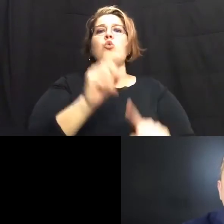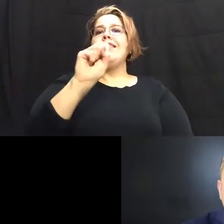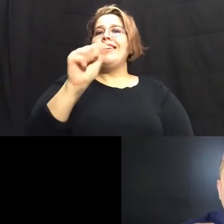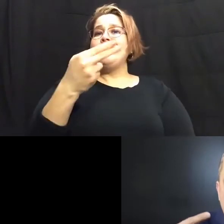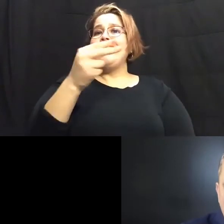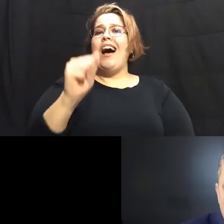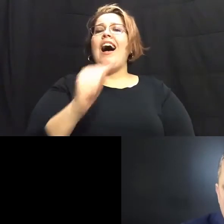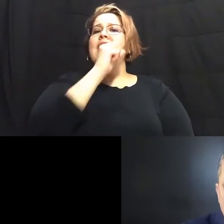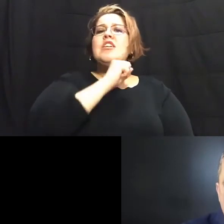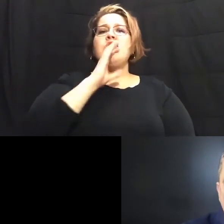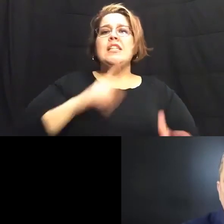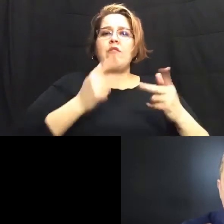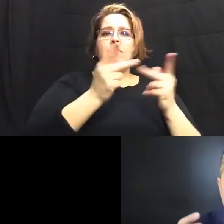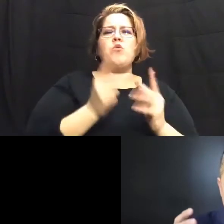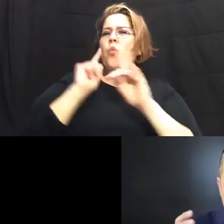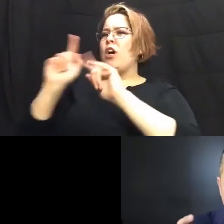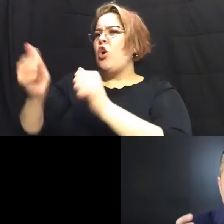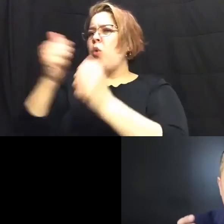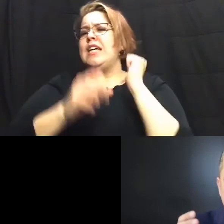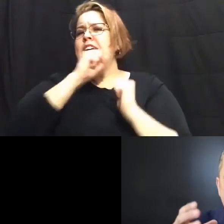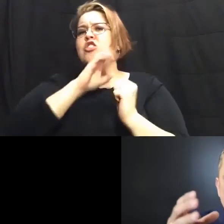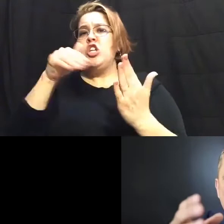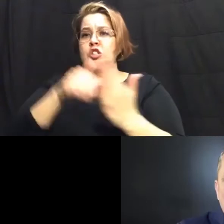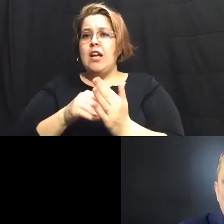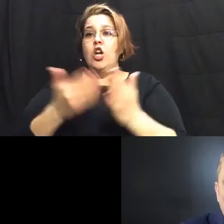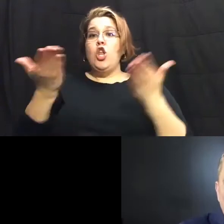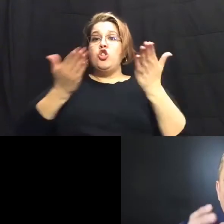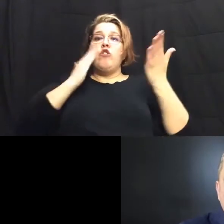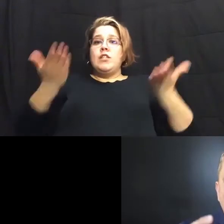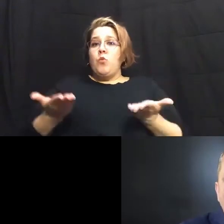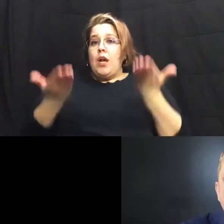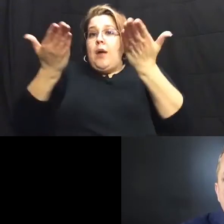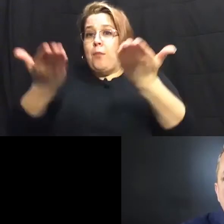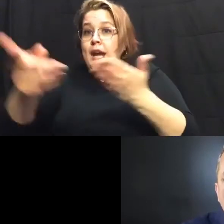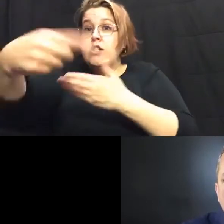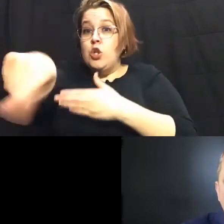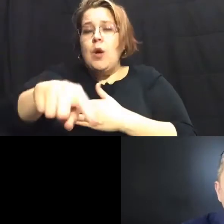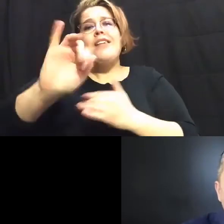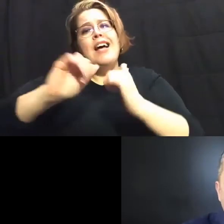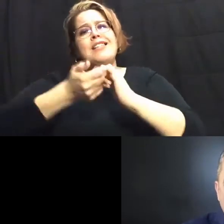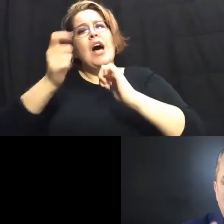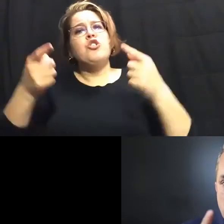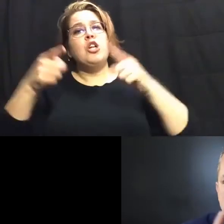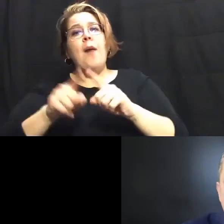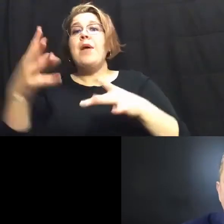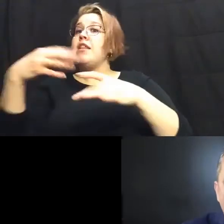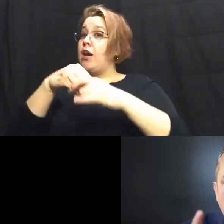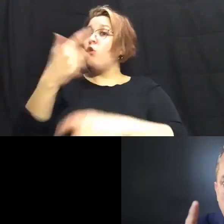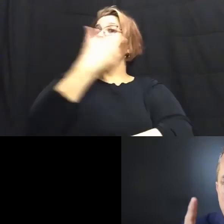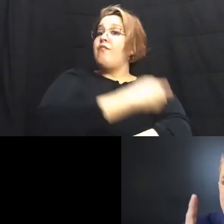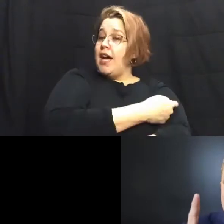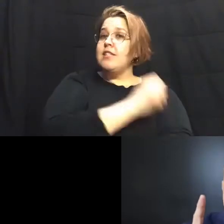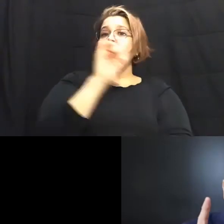we're going to be at every senior center we're going to bring the services to you that's how it should work and that includes the vaccinations the job